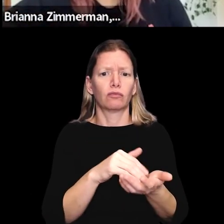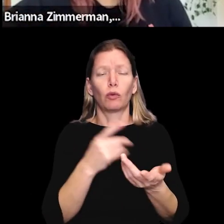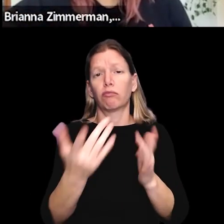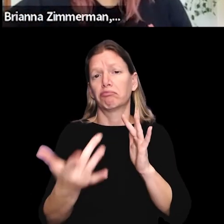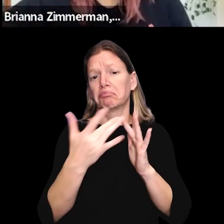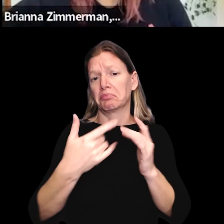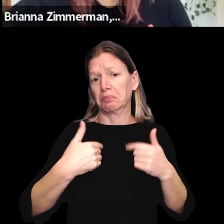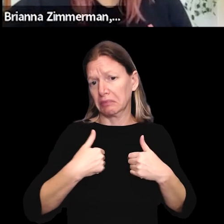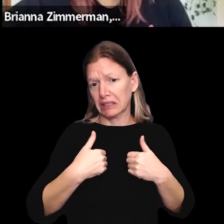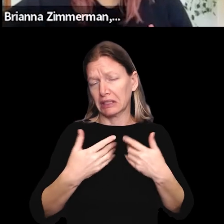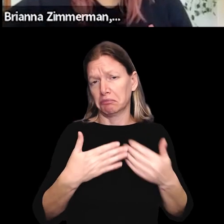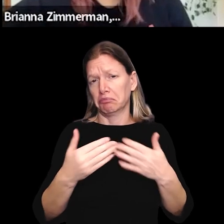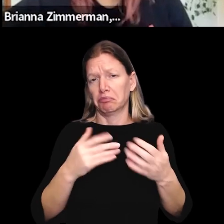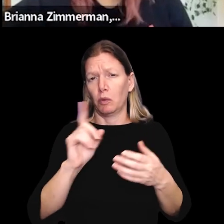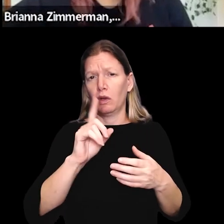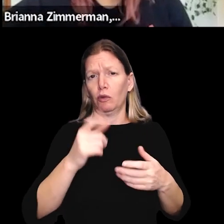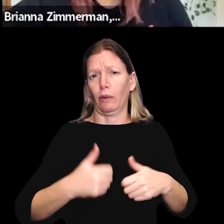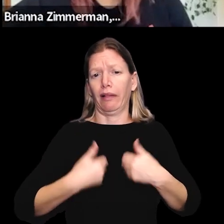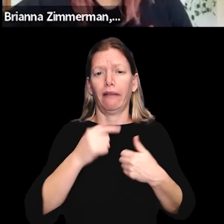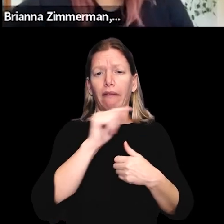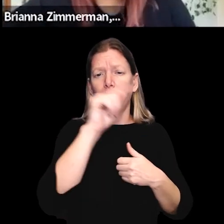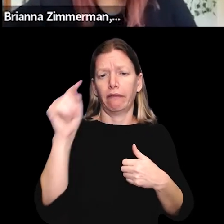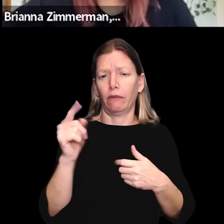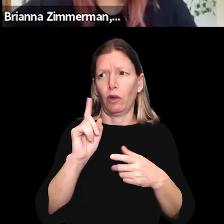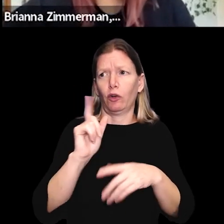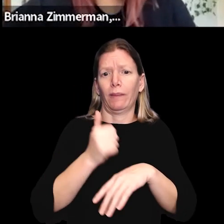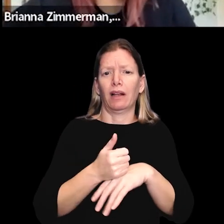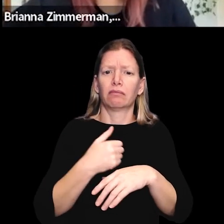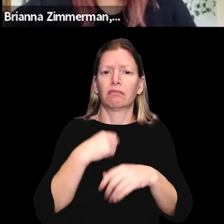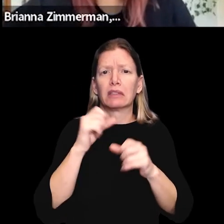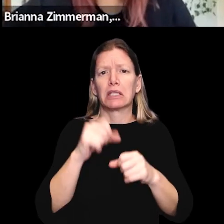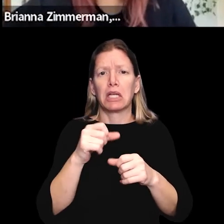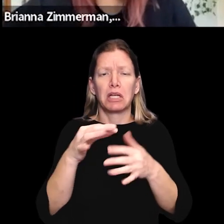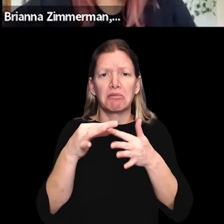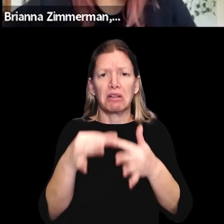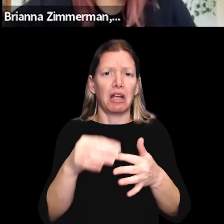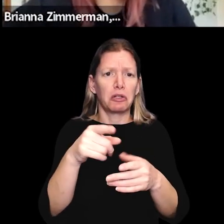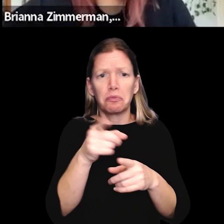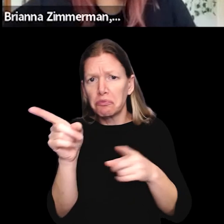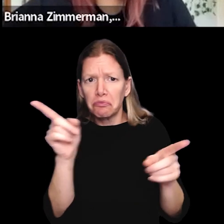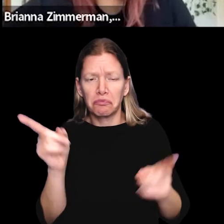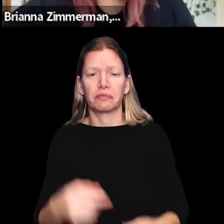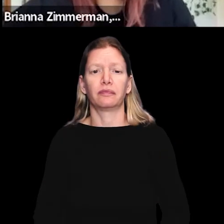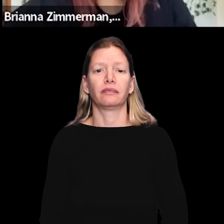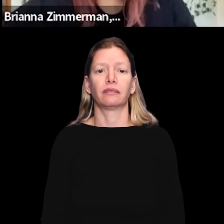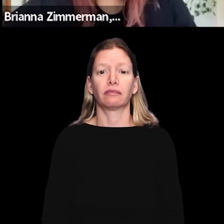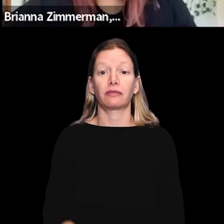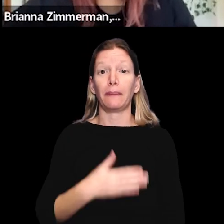or you can reach out to me no matter where you're based, and I can always point you in a good direction.